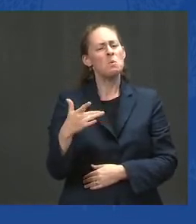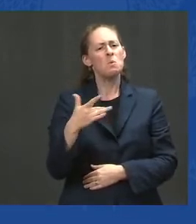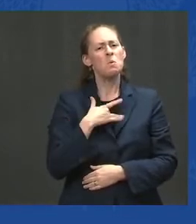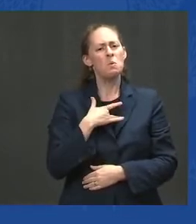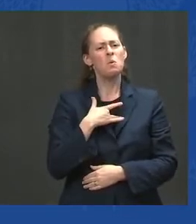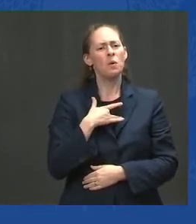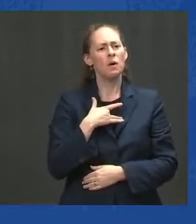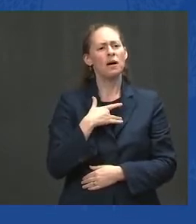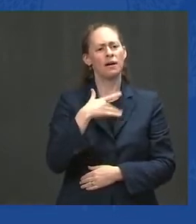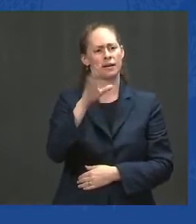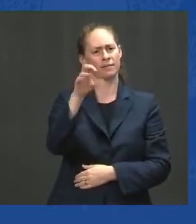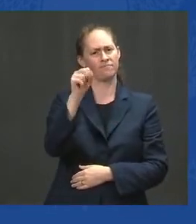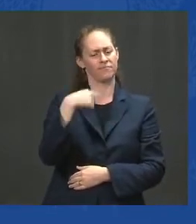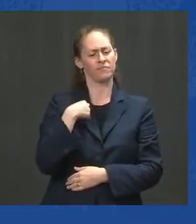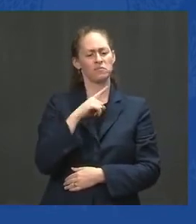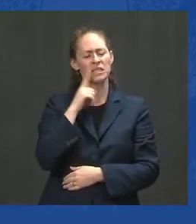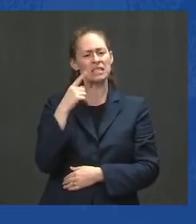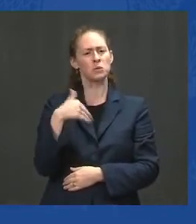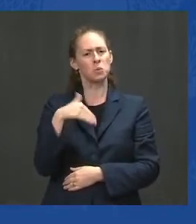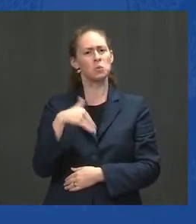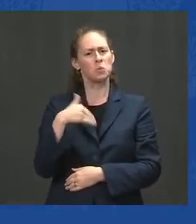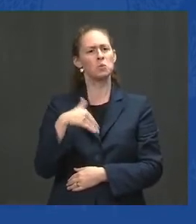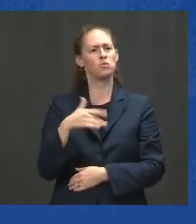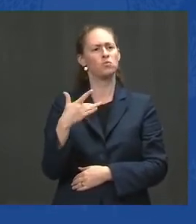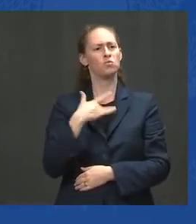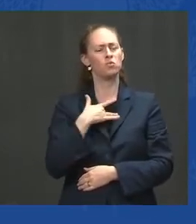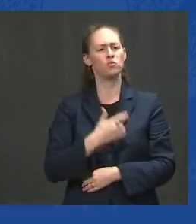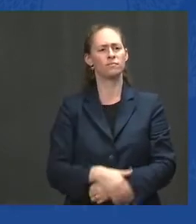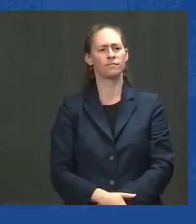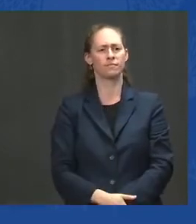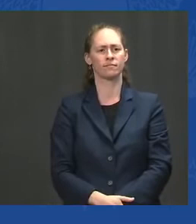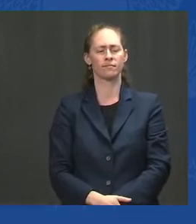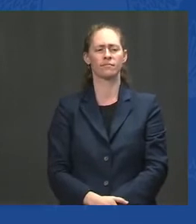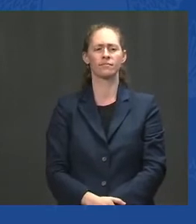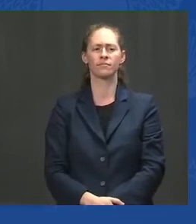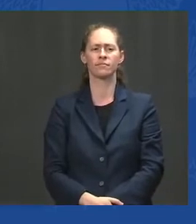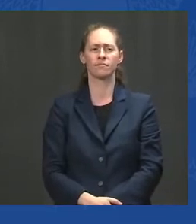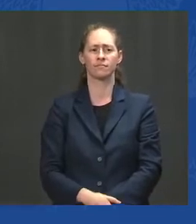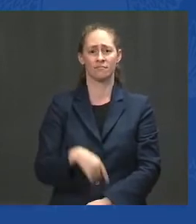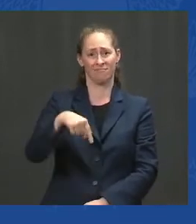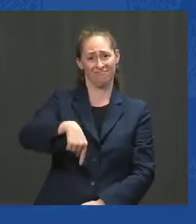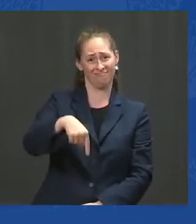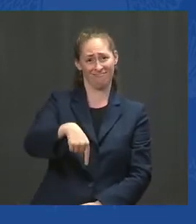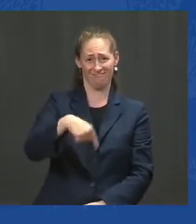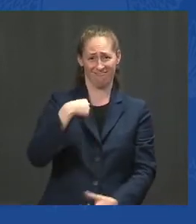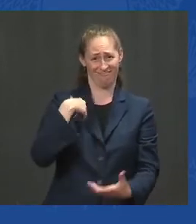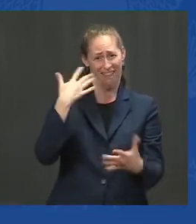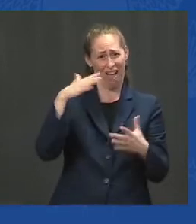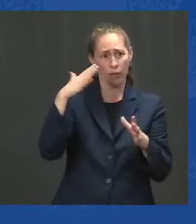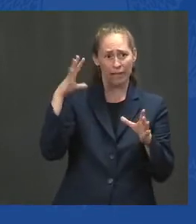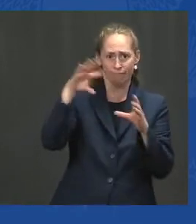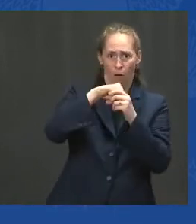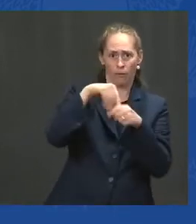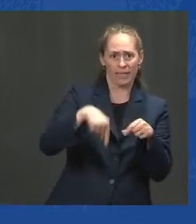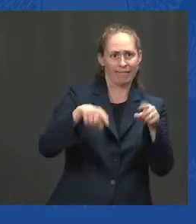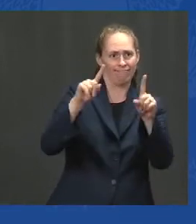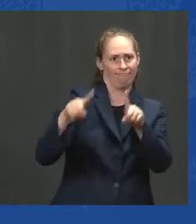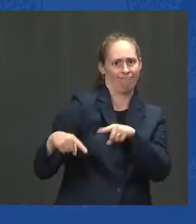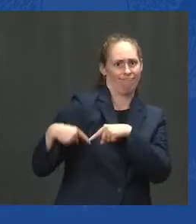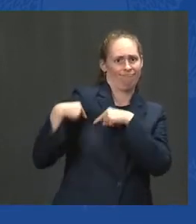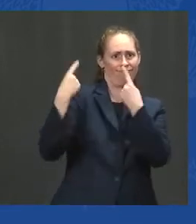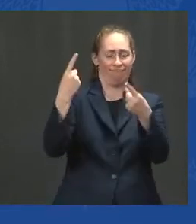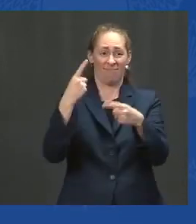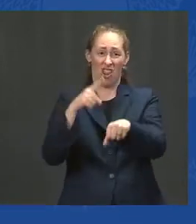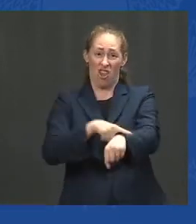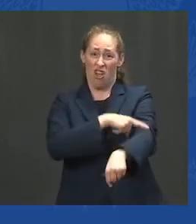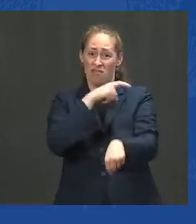I've worked on these issues as long as anyone. I've been throughout Afghanistan during this war, while the war was going on,